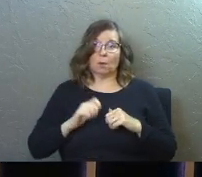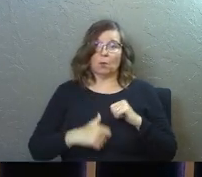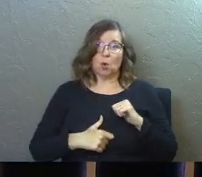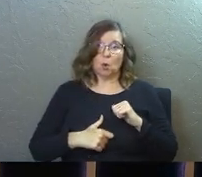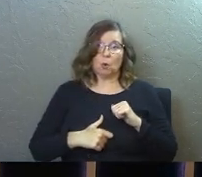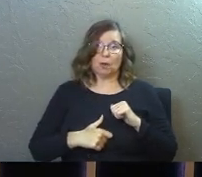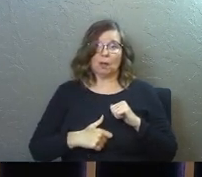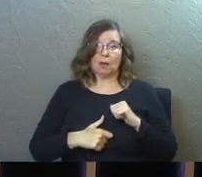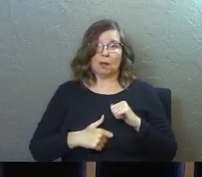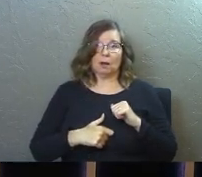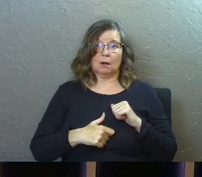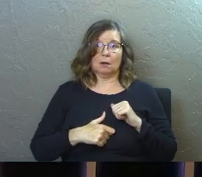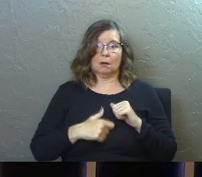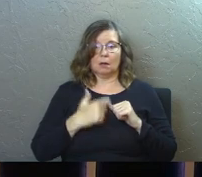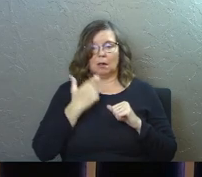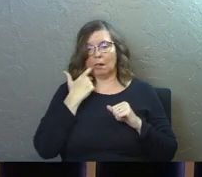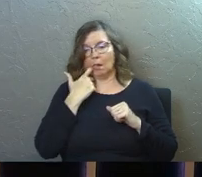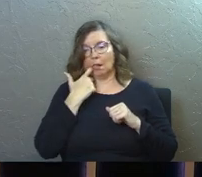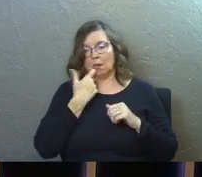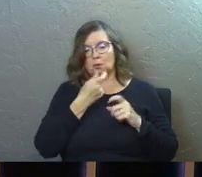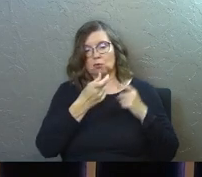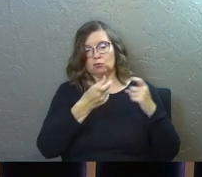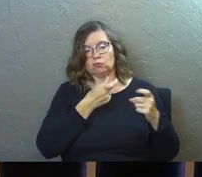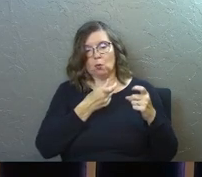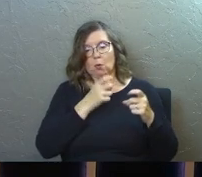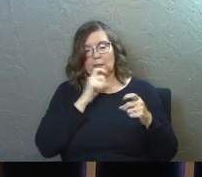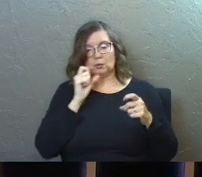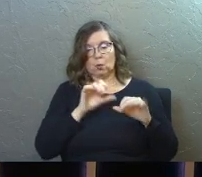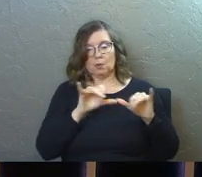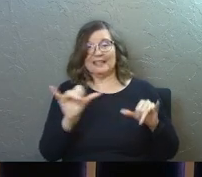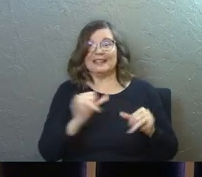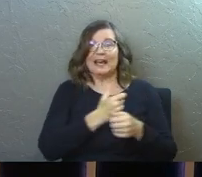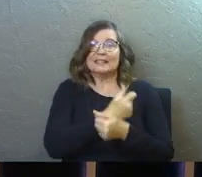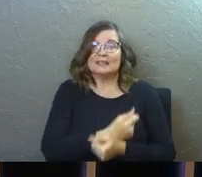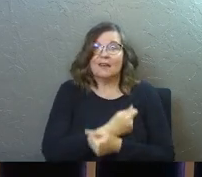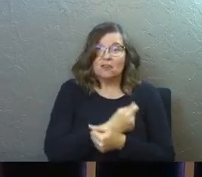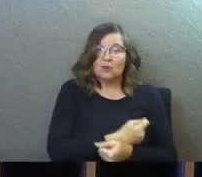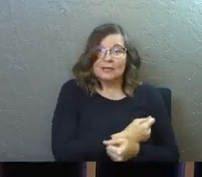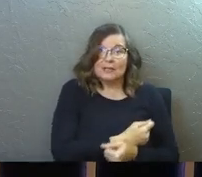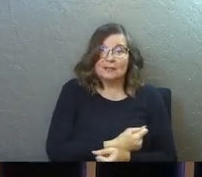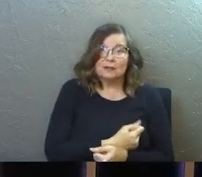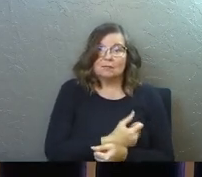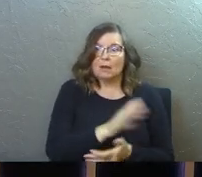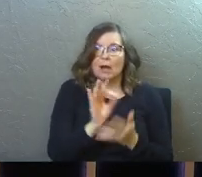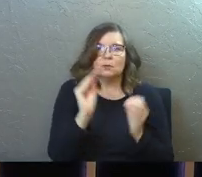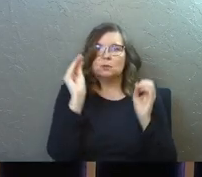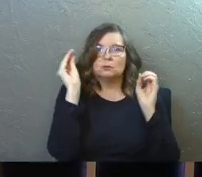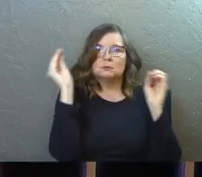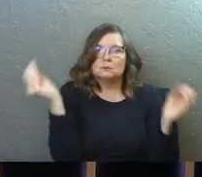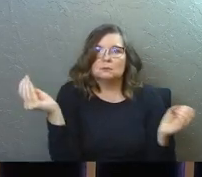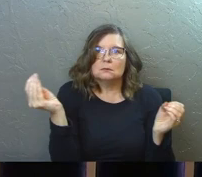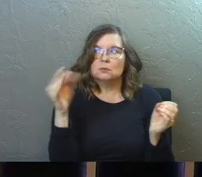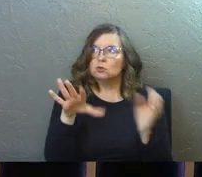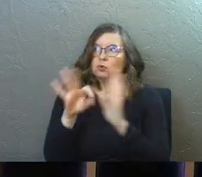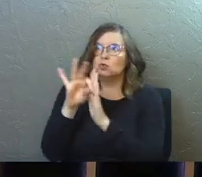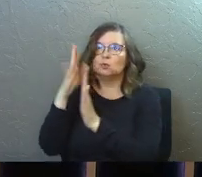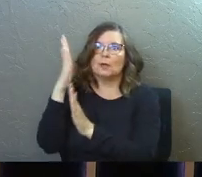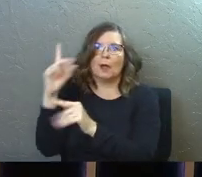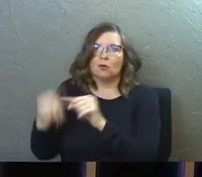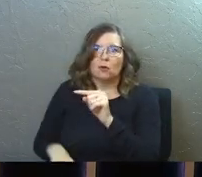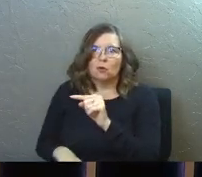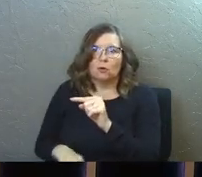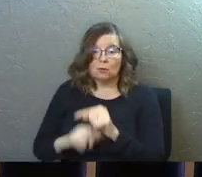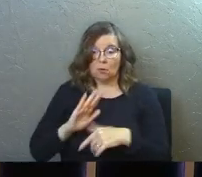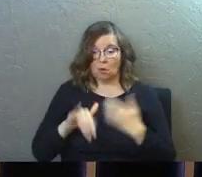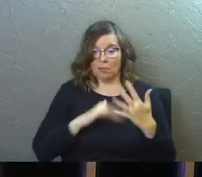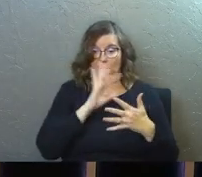under the control of this old system. It was like slavery. You didn't even have an option to choose God. Like of